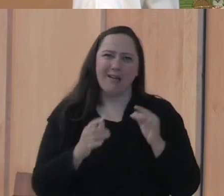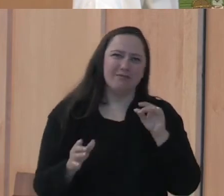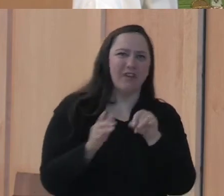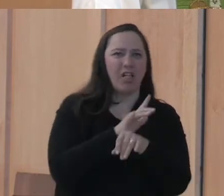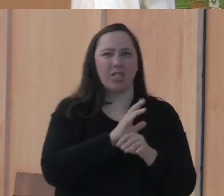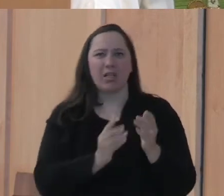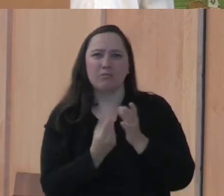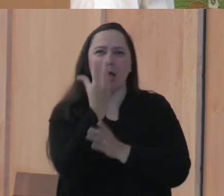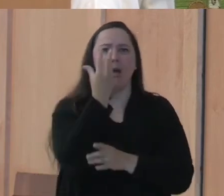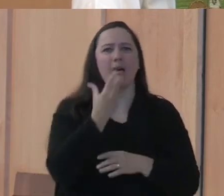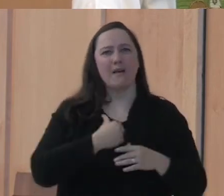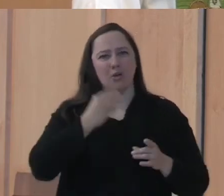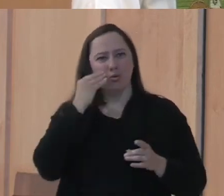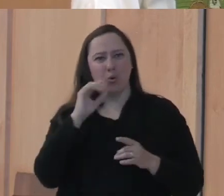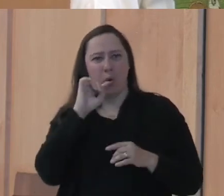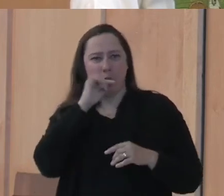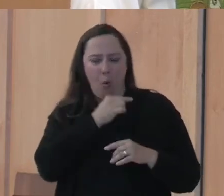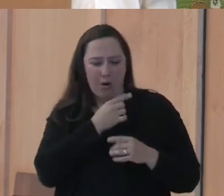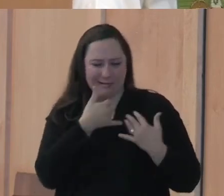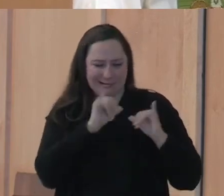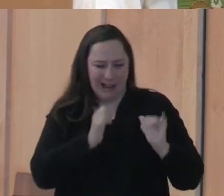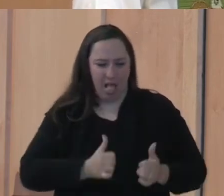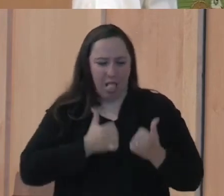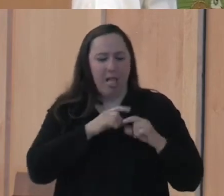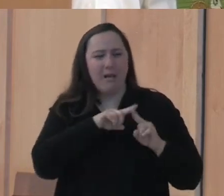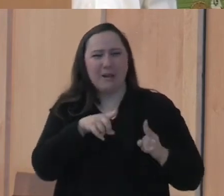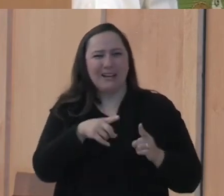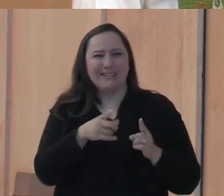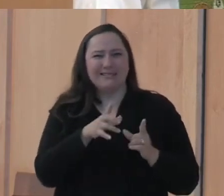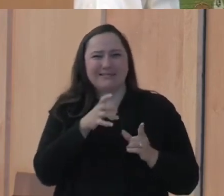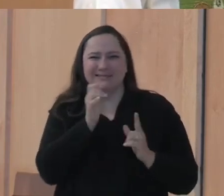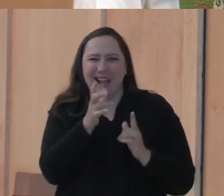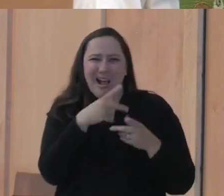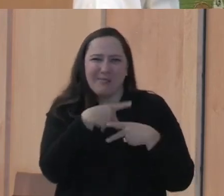though the corn was alive, it was worthless as far as fruit goes.